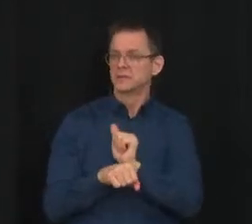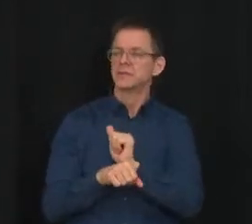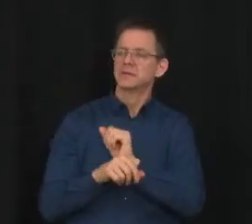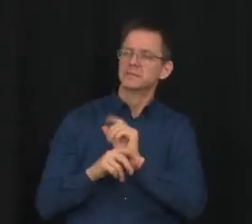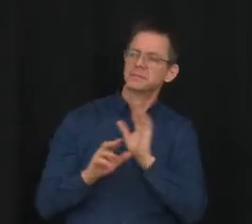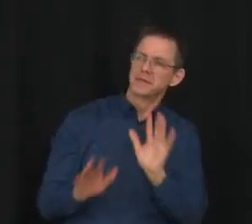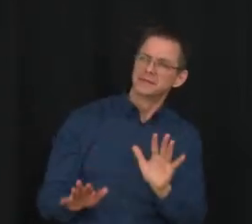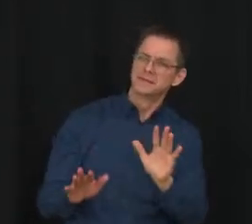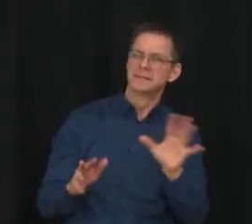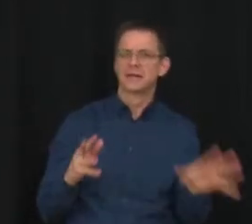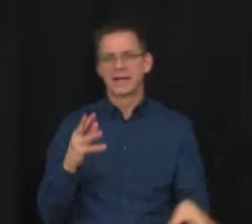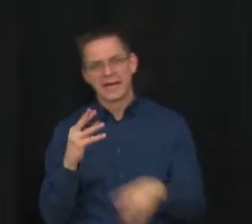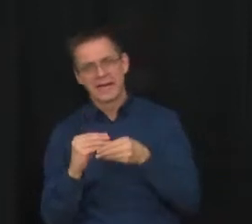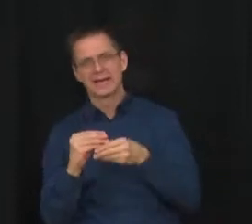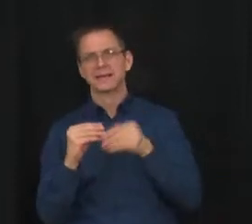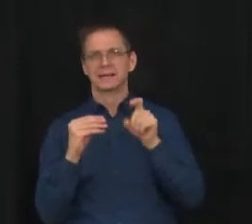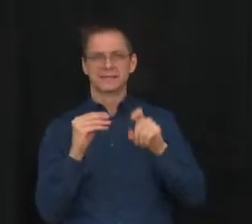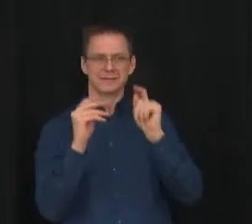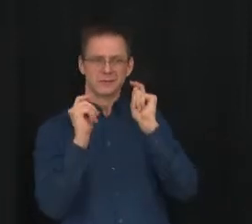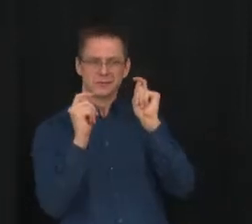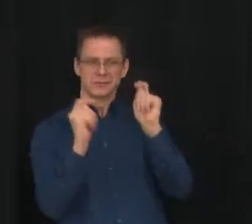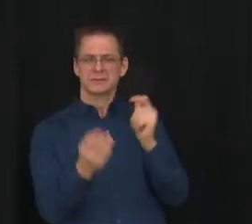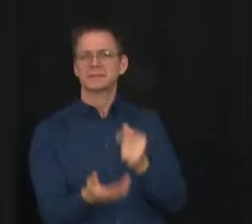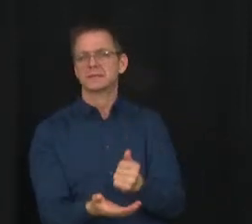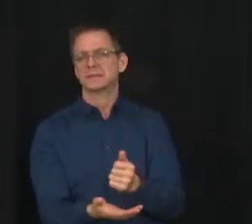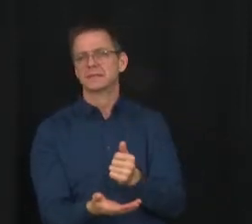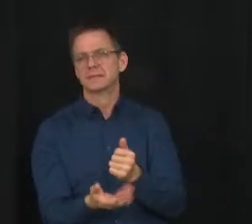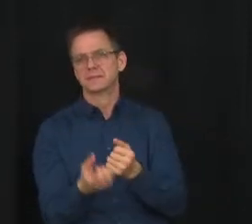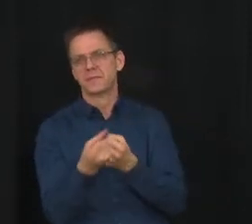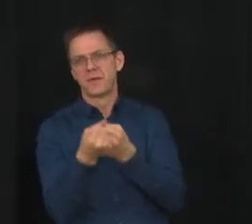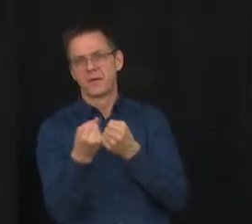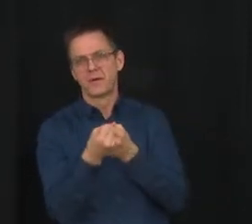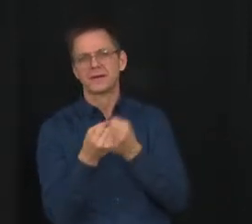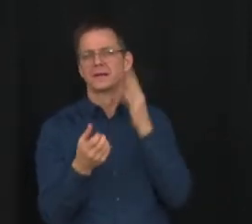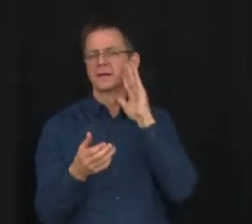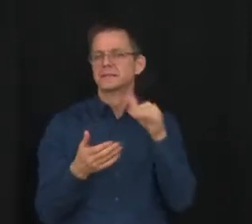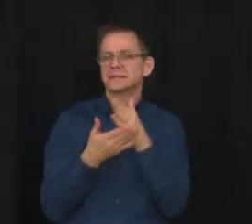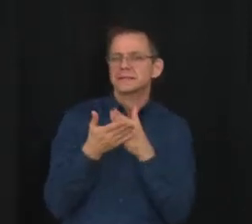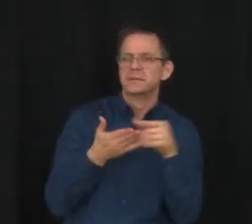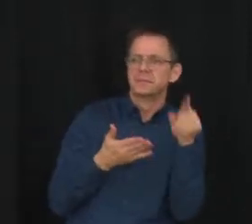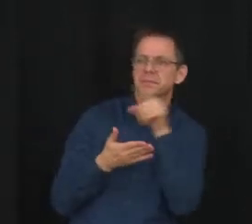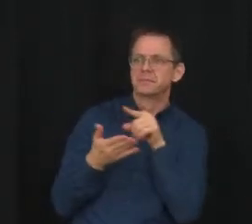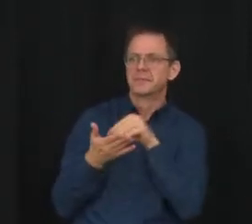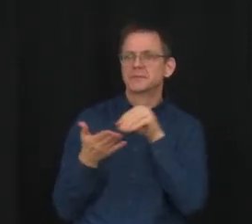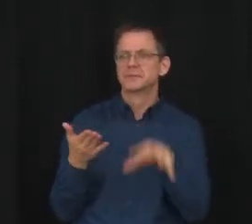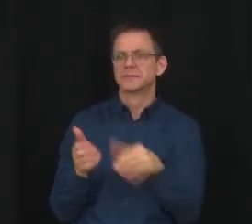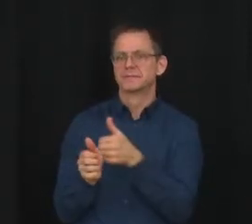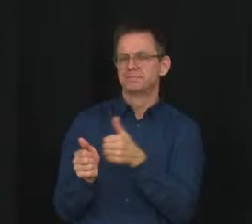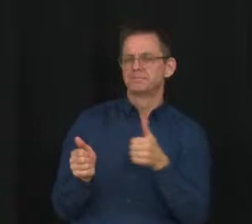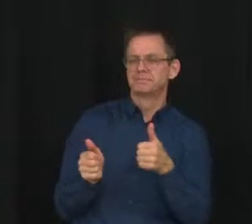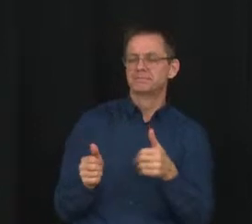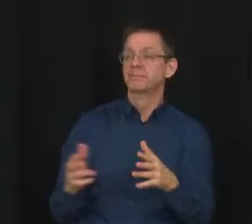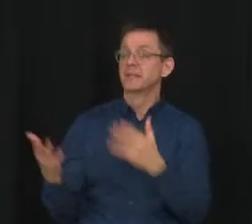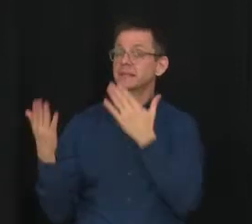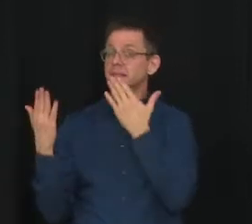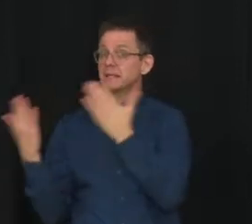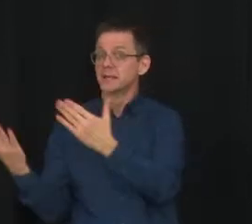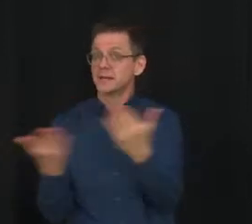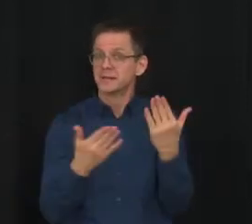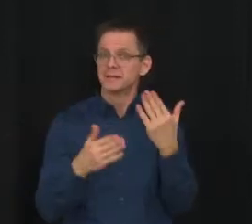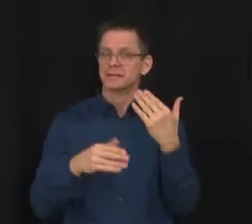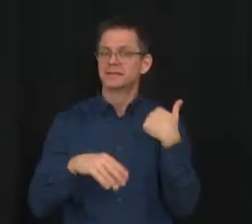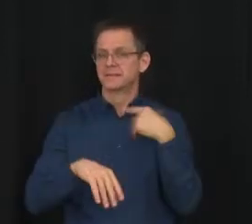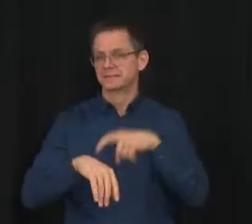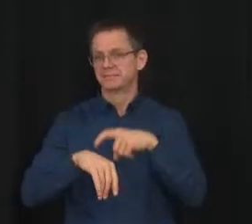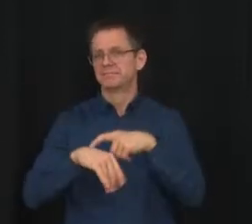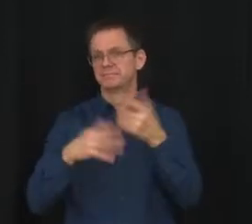that, the possible learning loss that has occurred. Thank you, Minister. And with that, that is all the time that we have today. So, we're going to